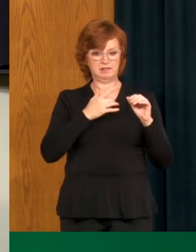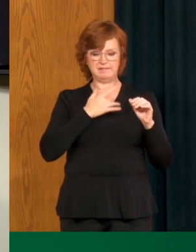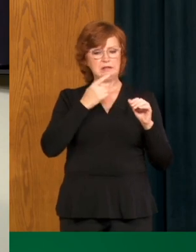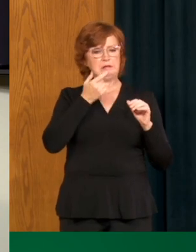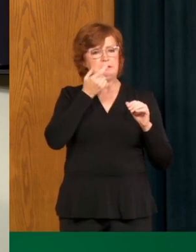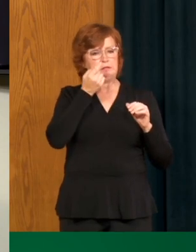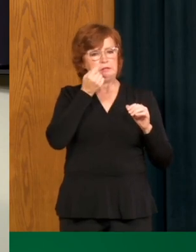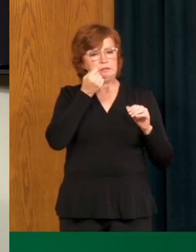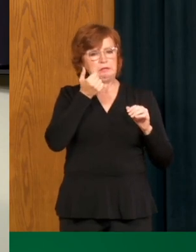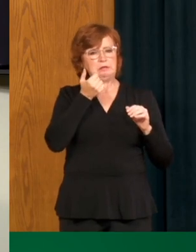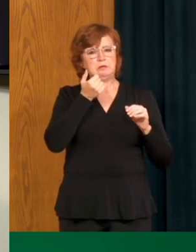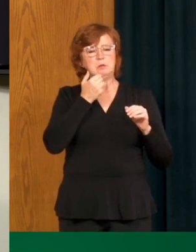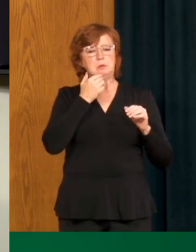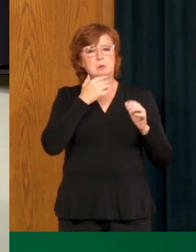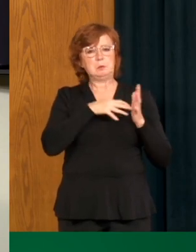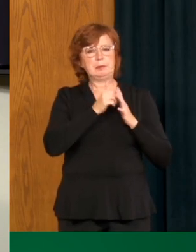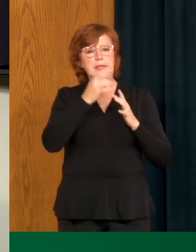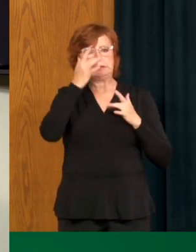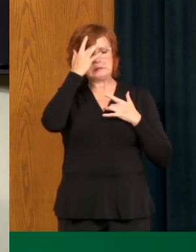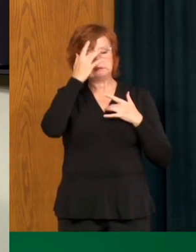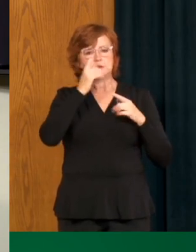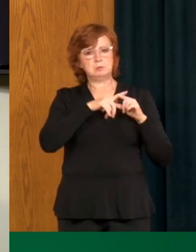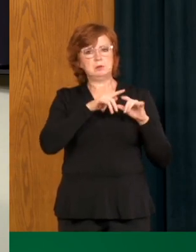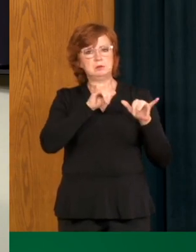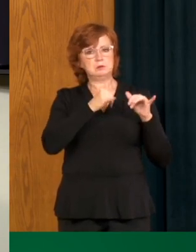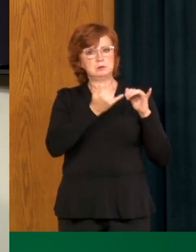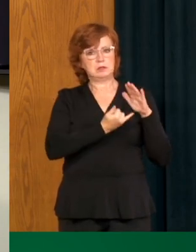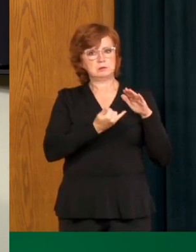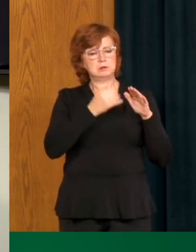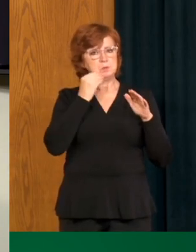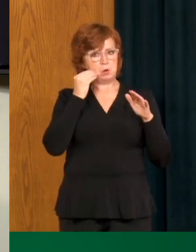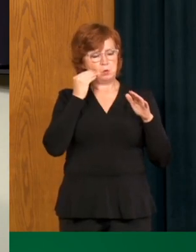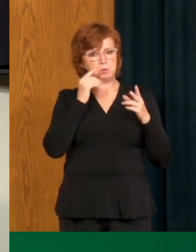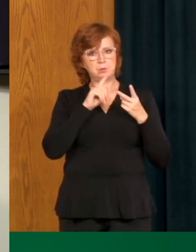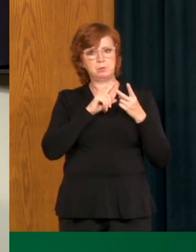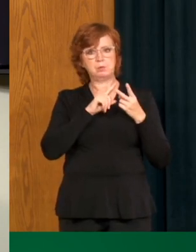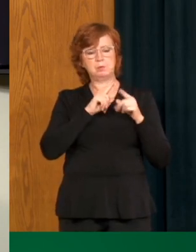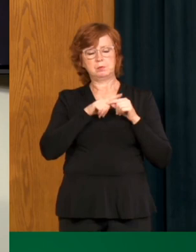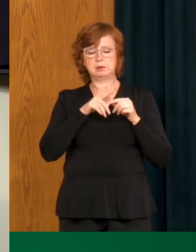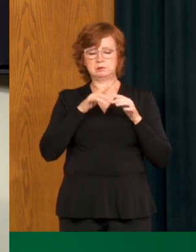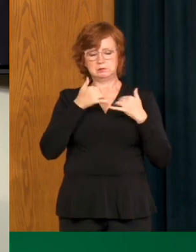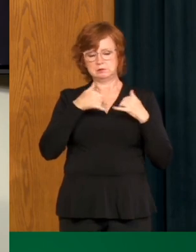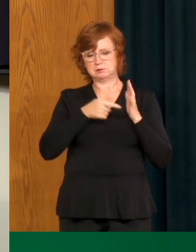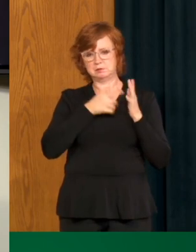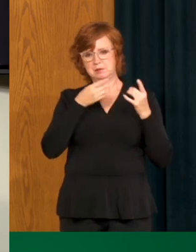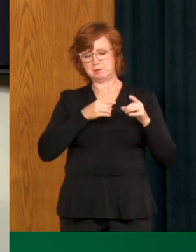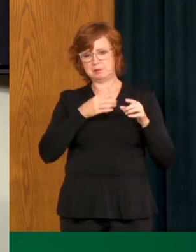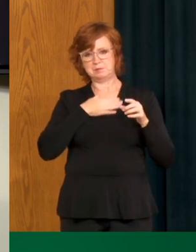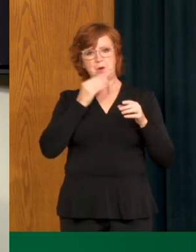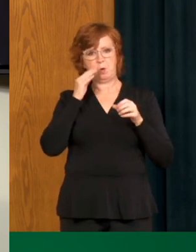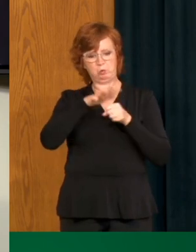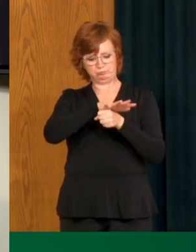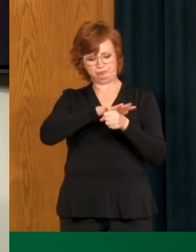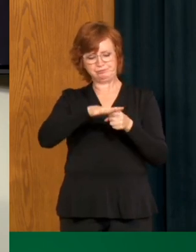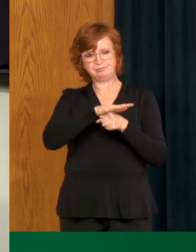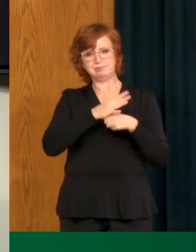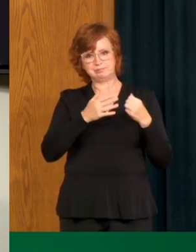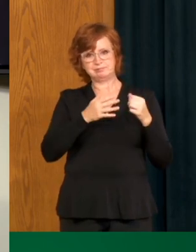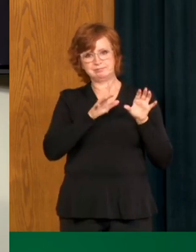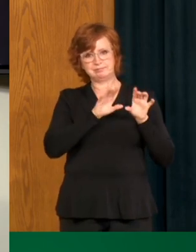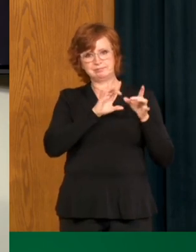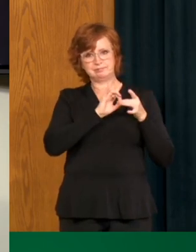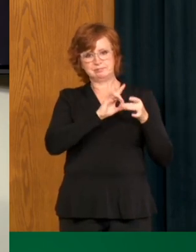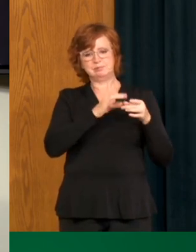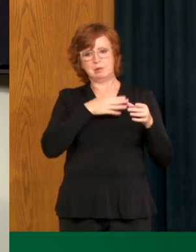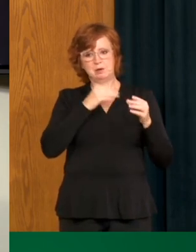preventing further transmission to other household members. But on occasion, despite our best efforts, it does happen. But, you know, we have all